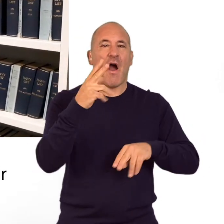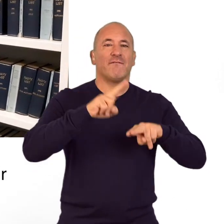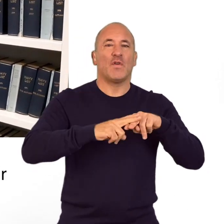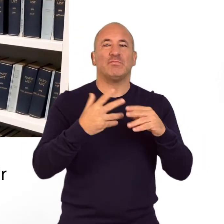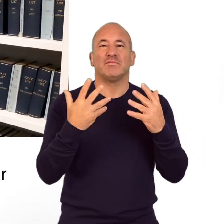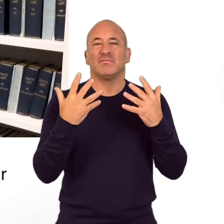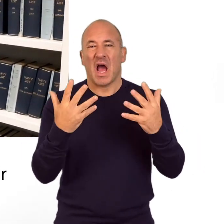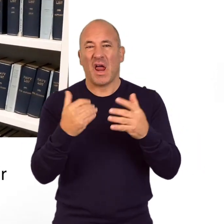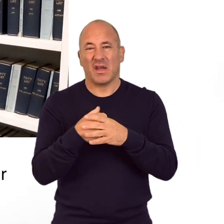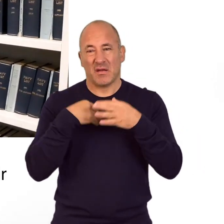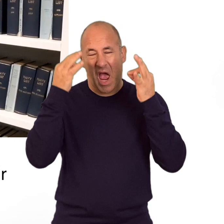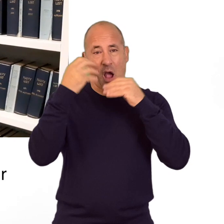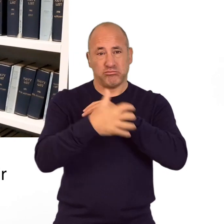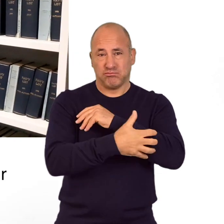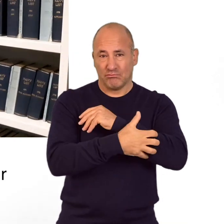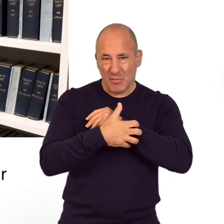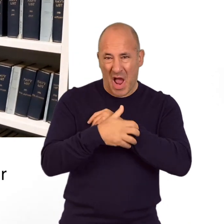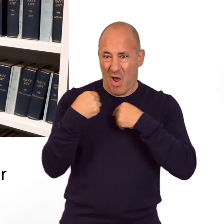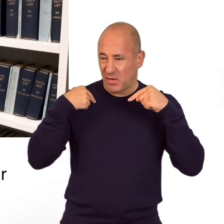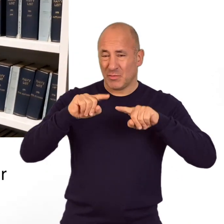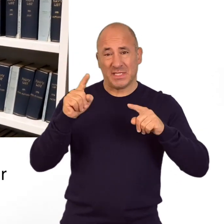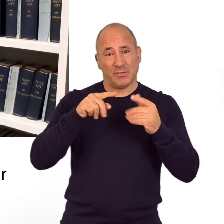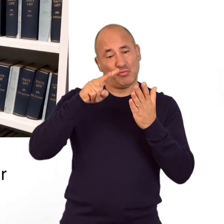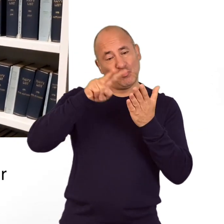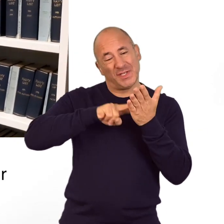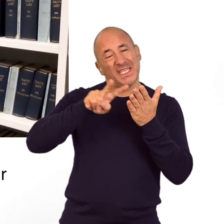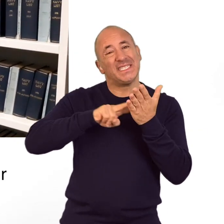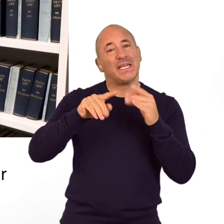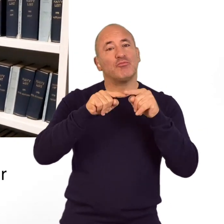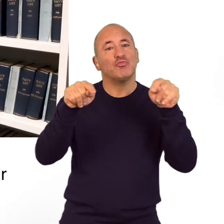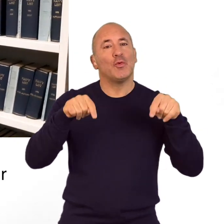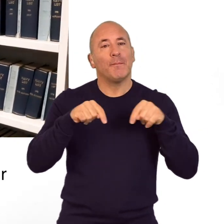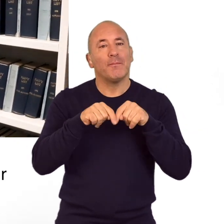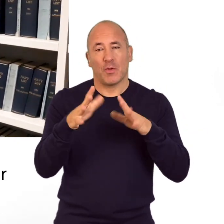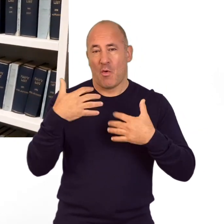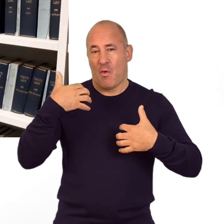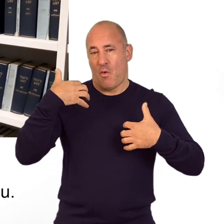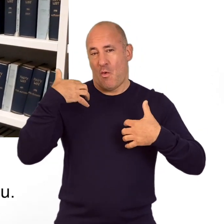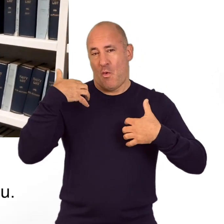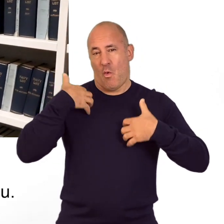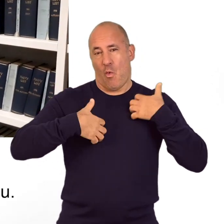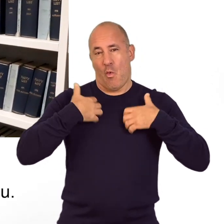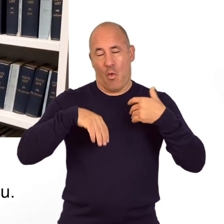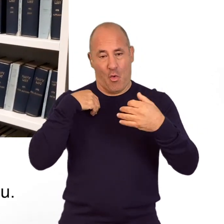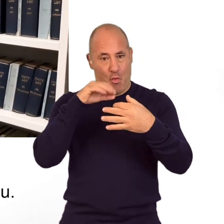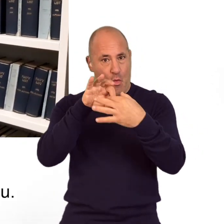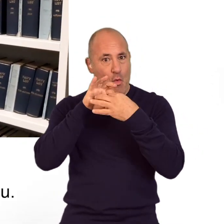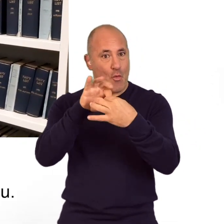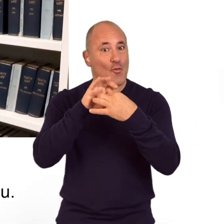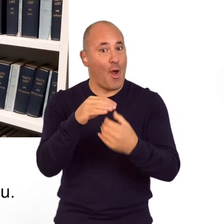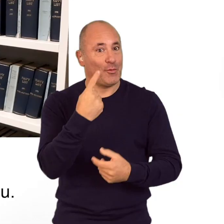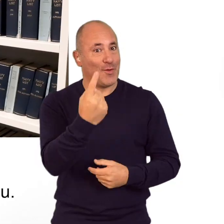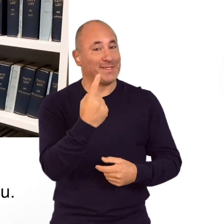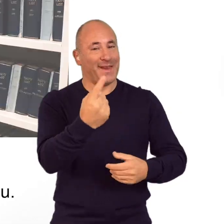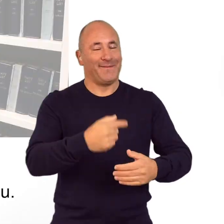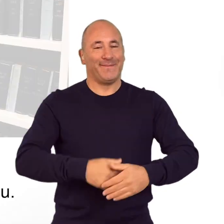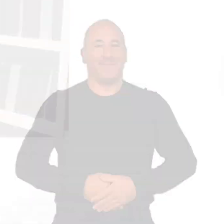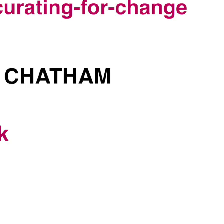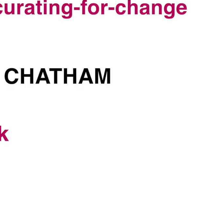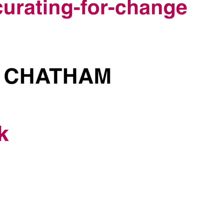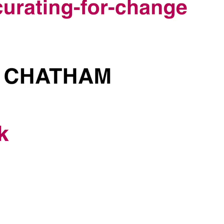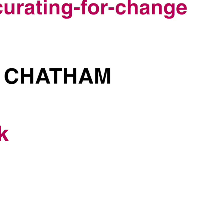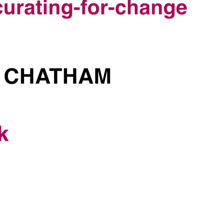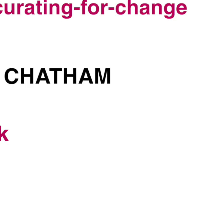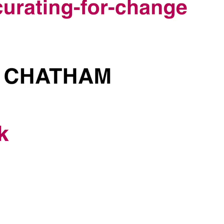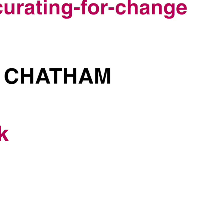I've got brown hair and here I am in the Reading Room and I'm looking forward to working with you.